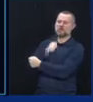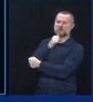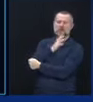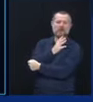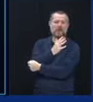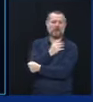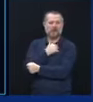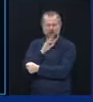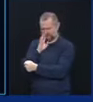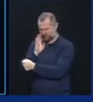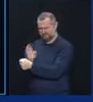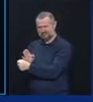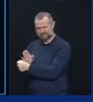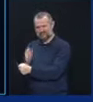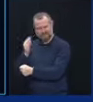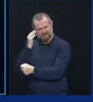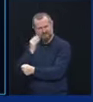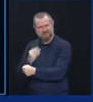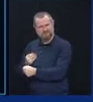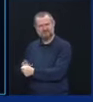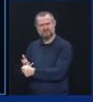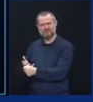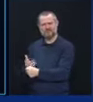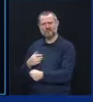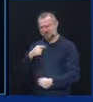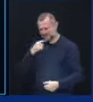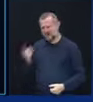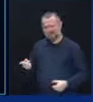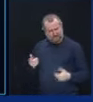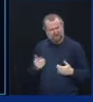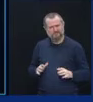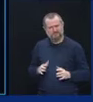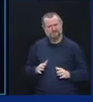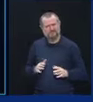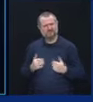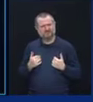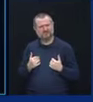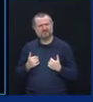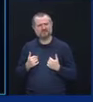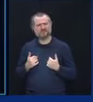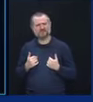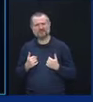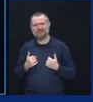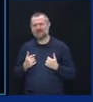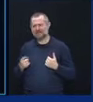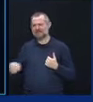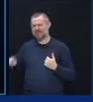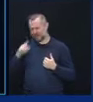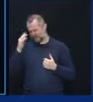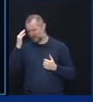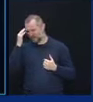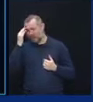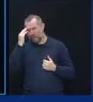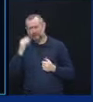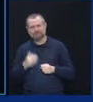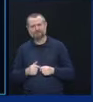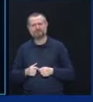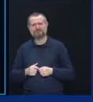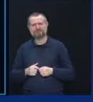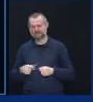that we paused the state request. They were told. And they knew.